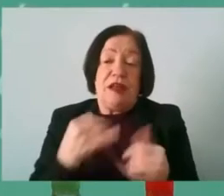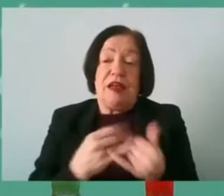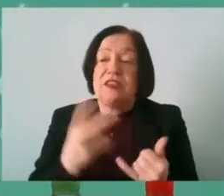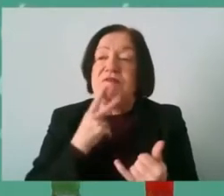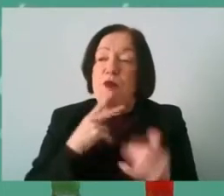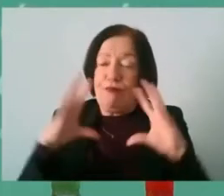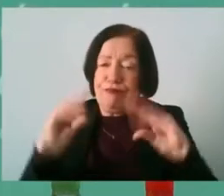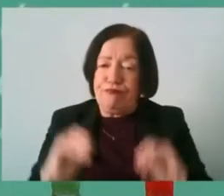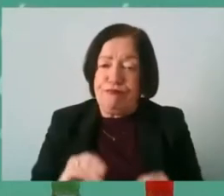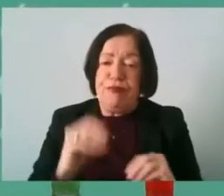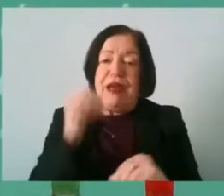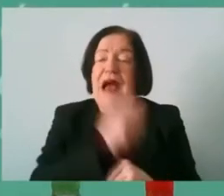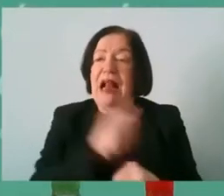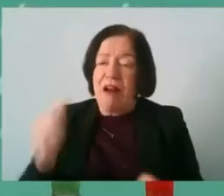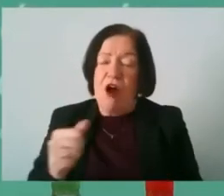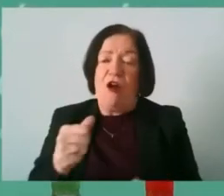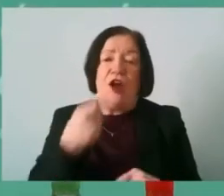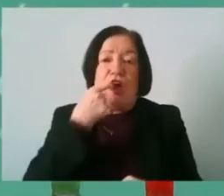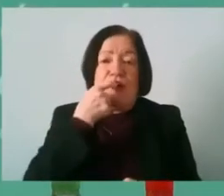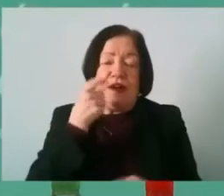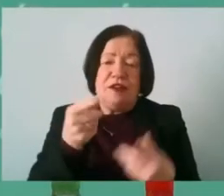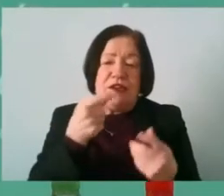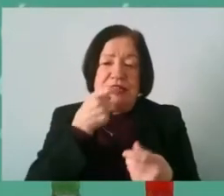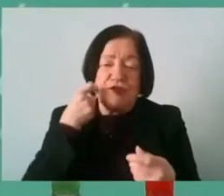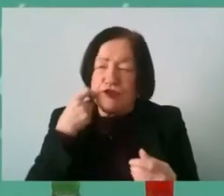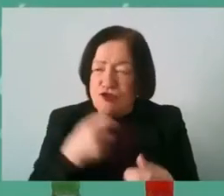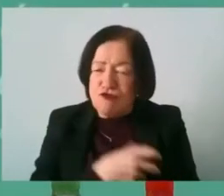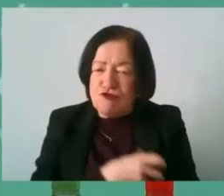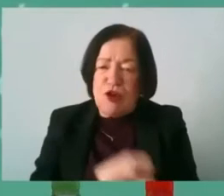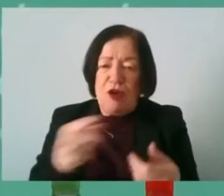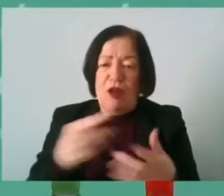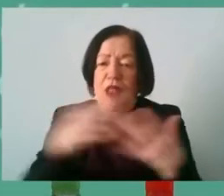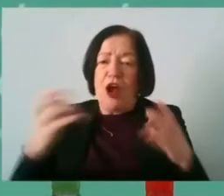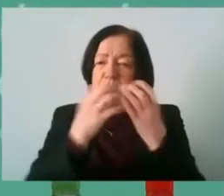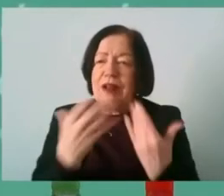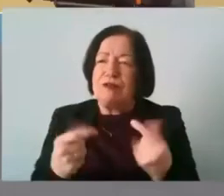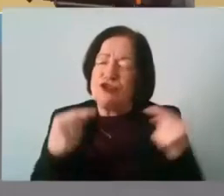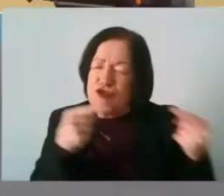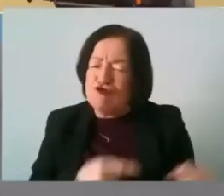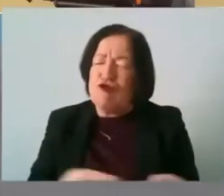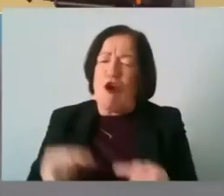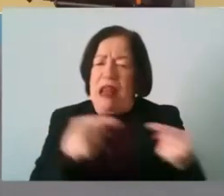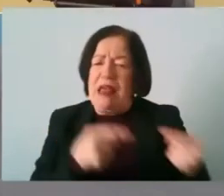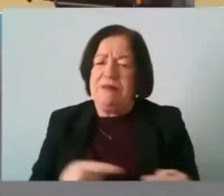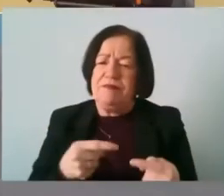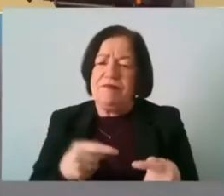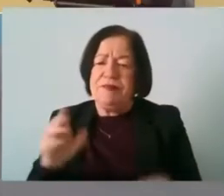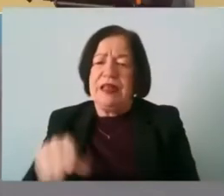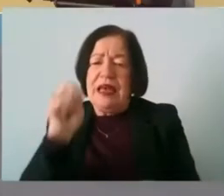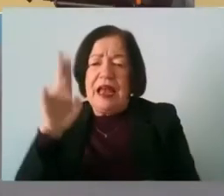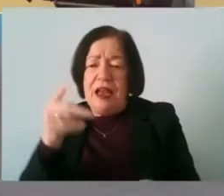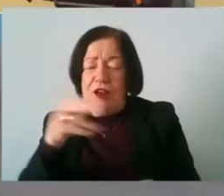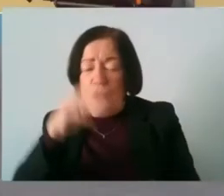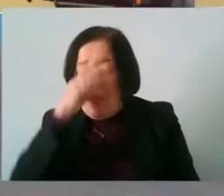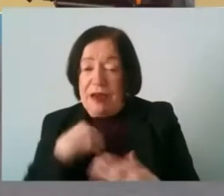looking at alcohol and drugs all the issues that really we find a lot of our communities are struggling with at the moment elaine if you don't mind if i come to you